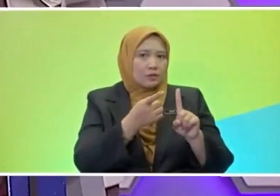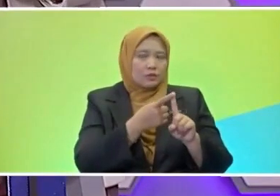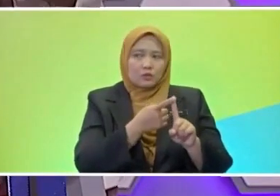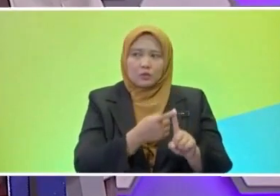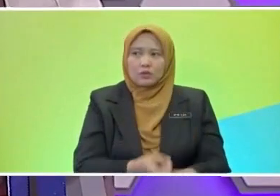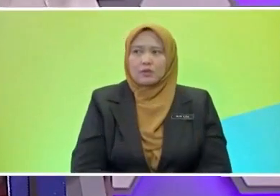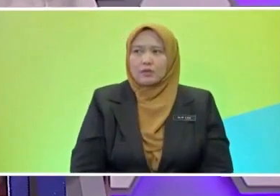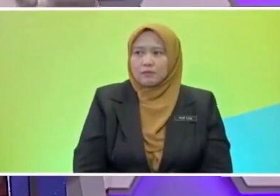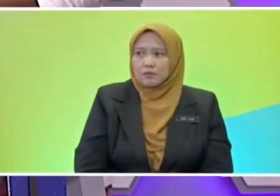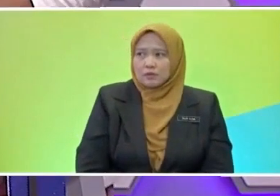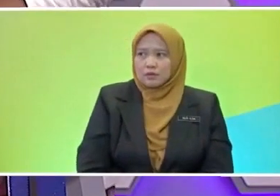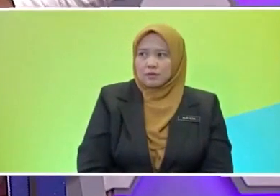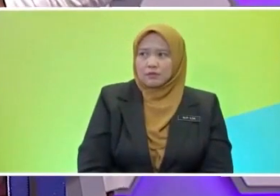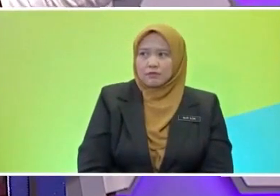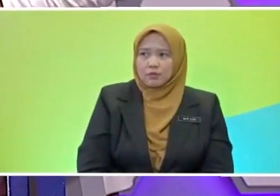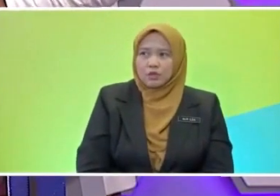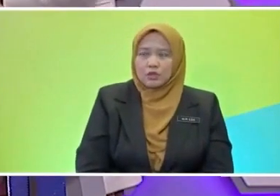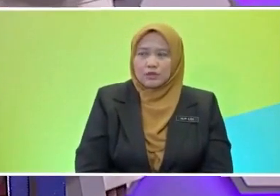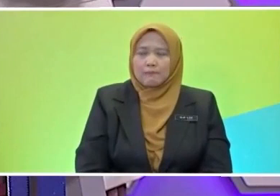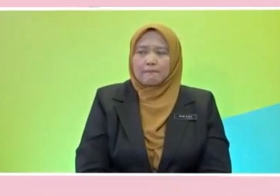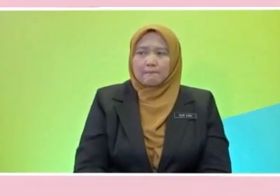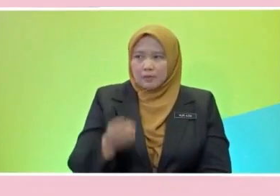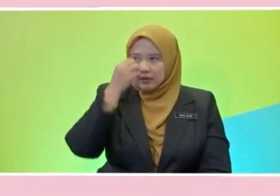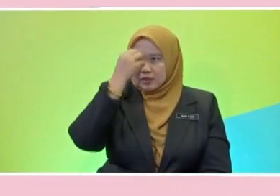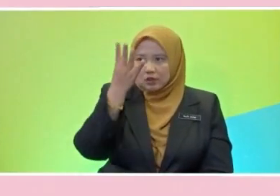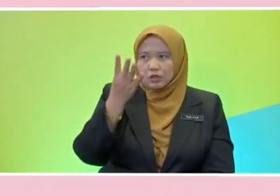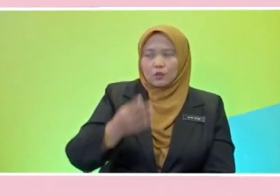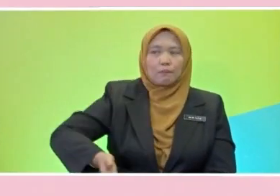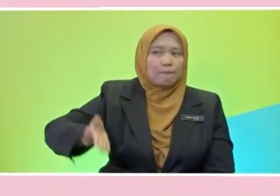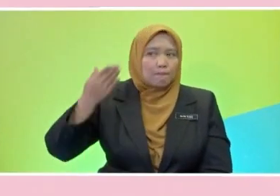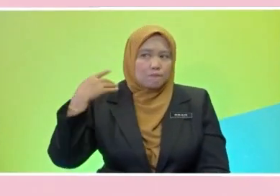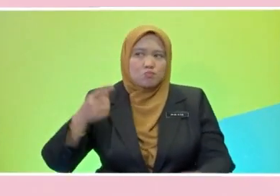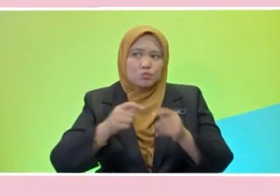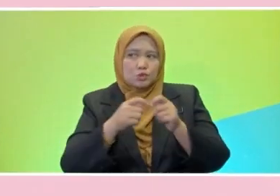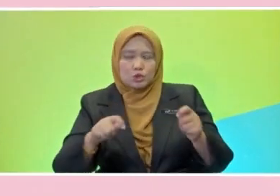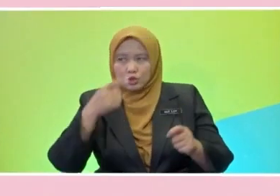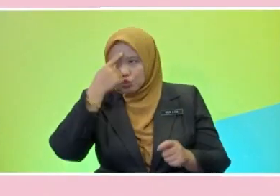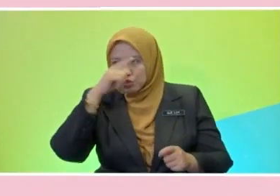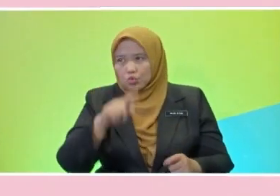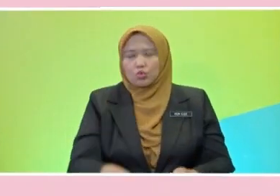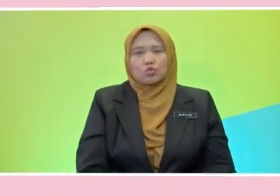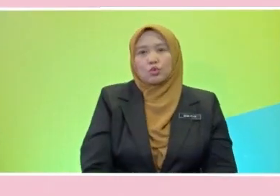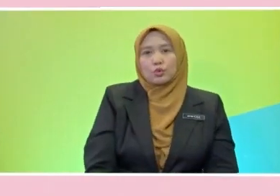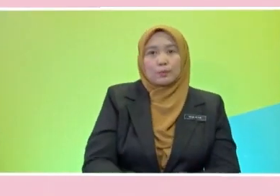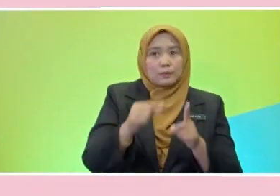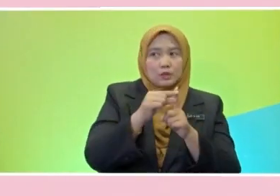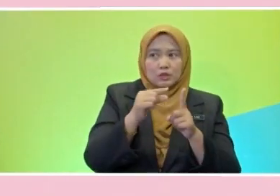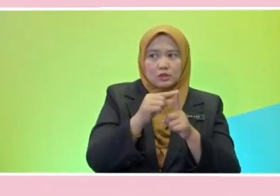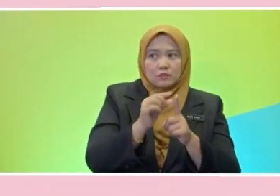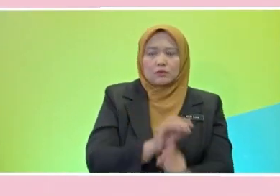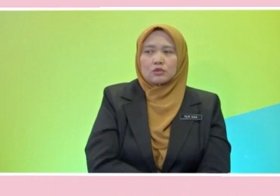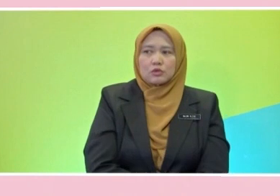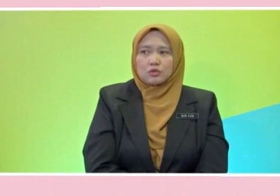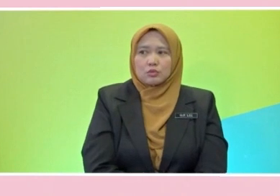need to give me the past tense of the word. For example, if the word is go, you need to give me the